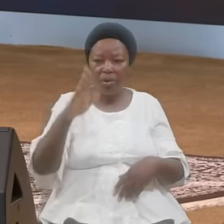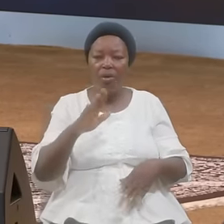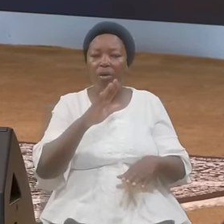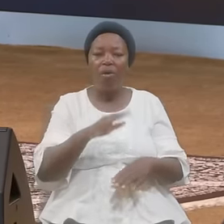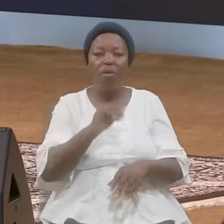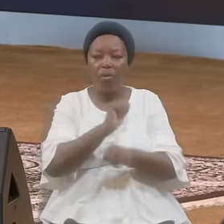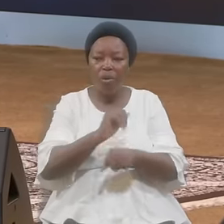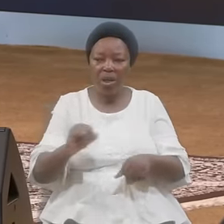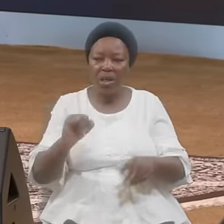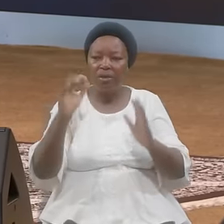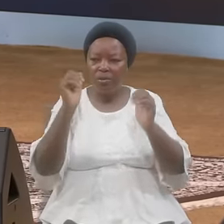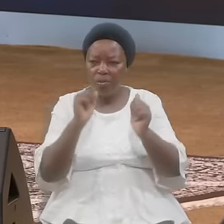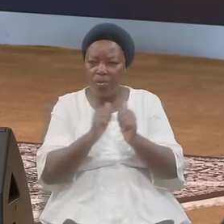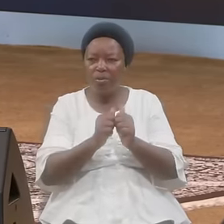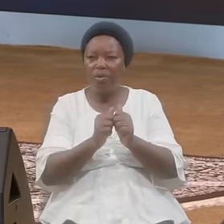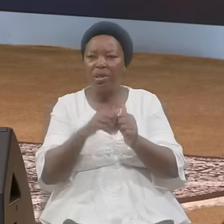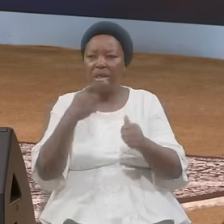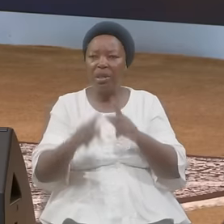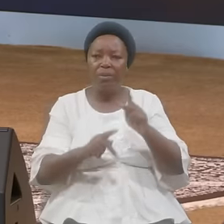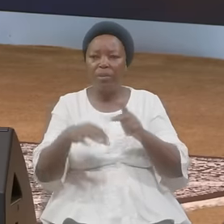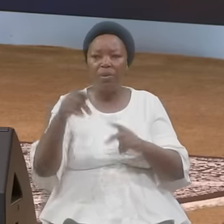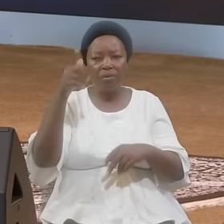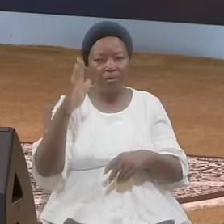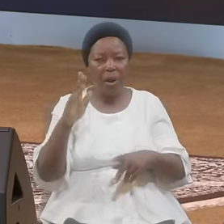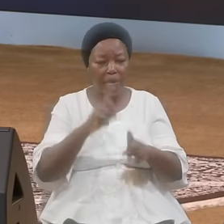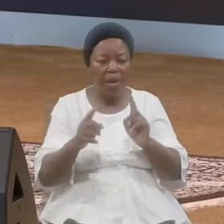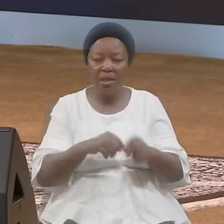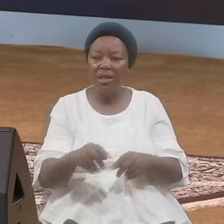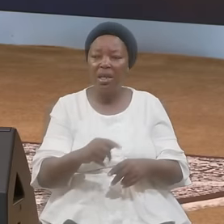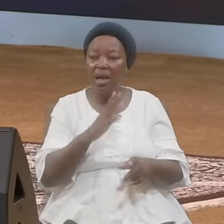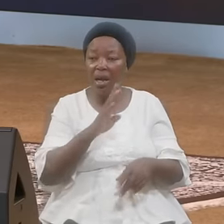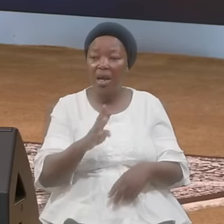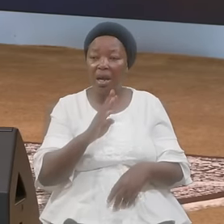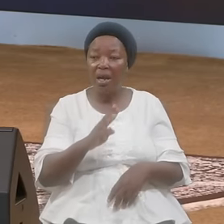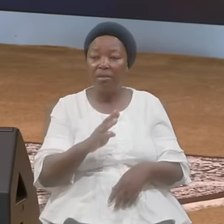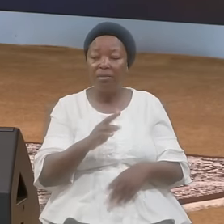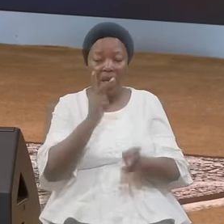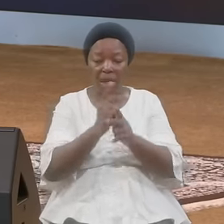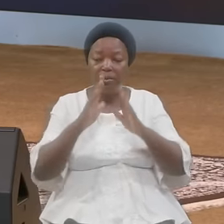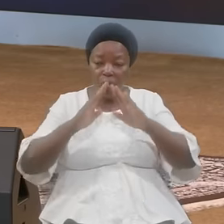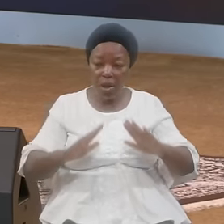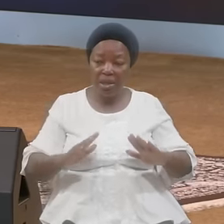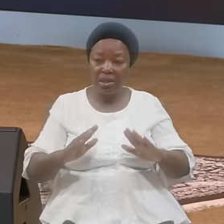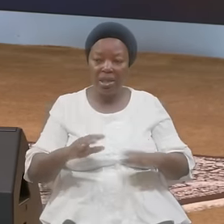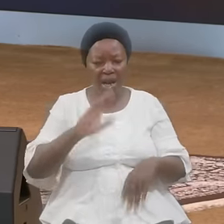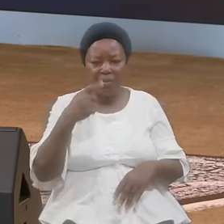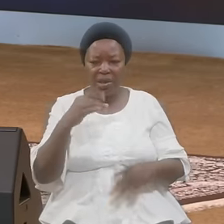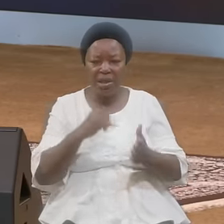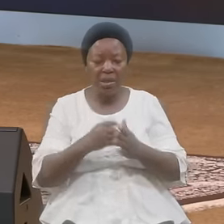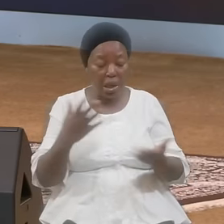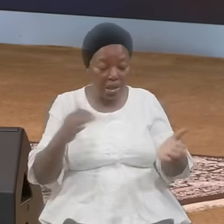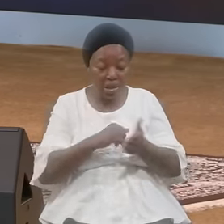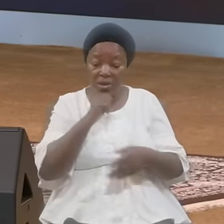With The People Of God But He Keep Quiet You See It's Not For My